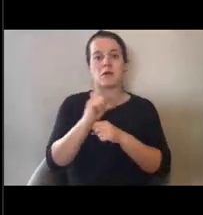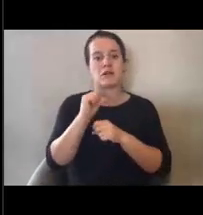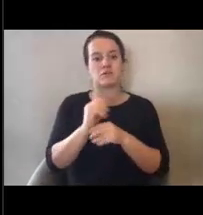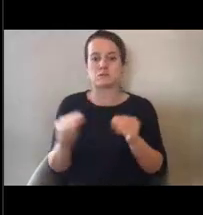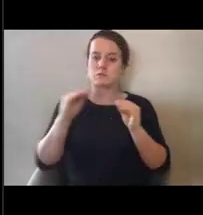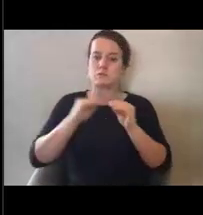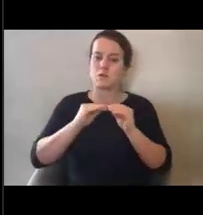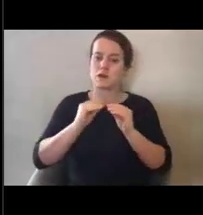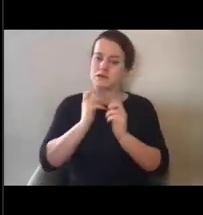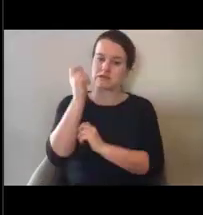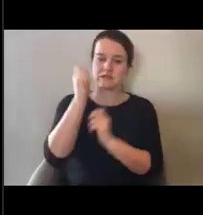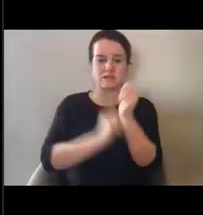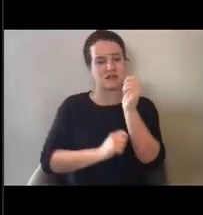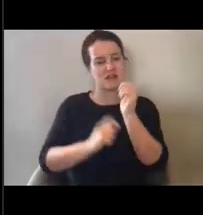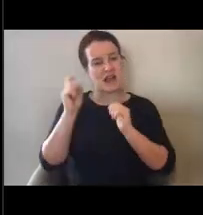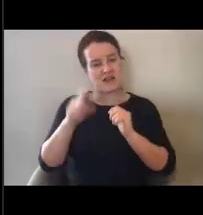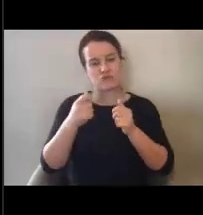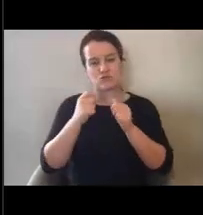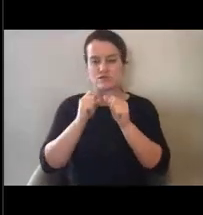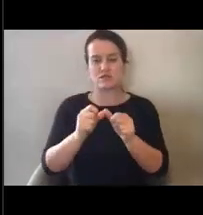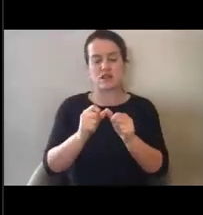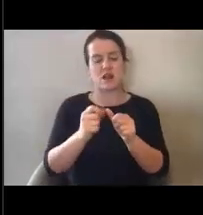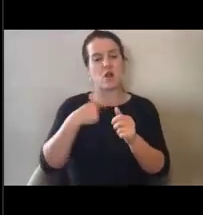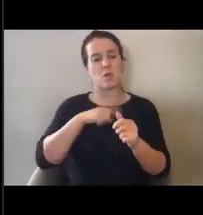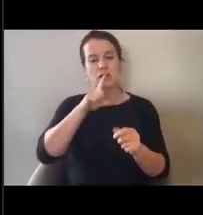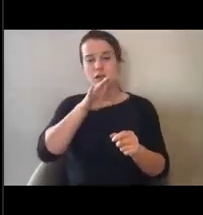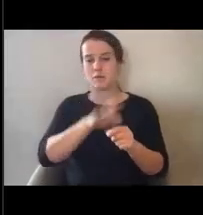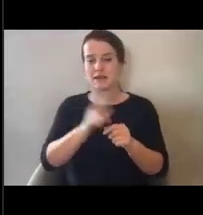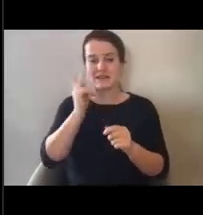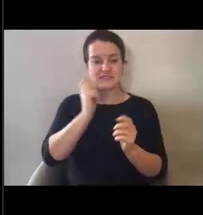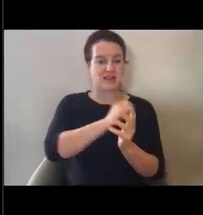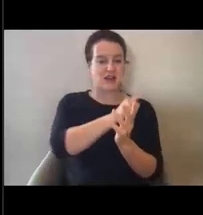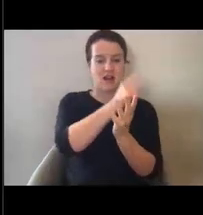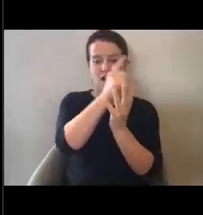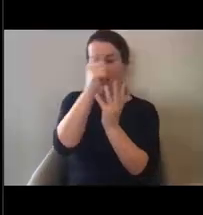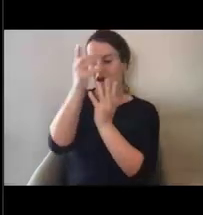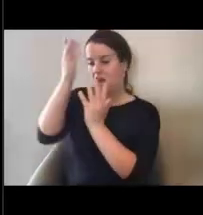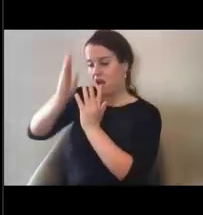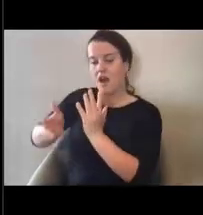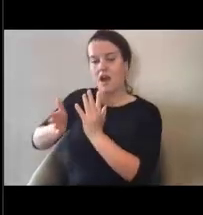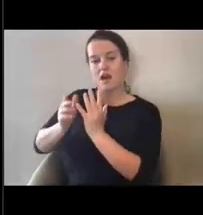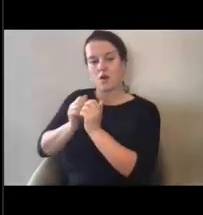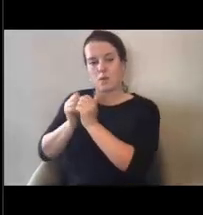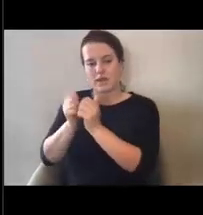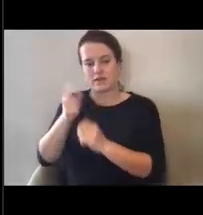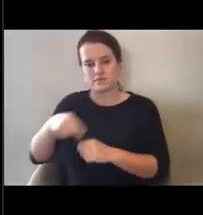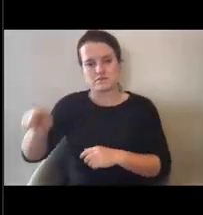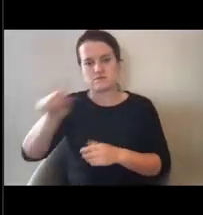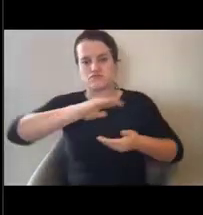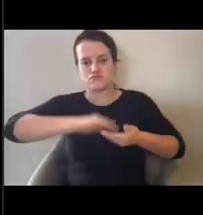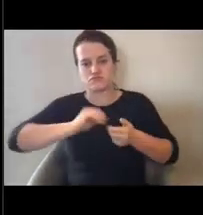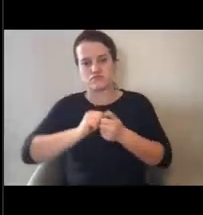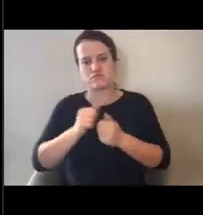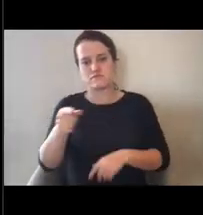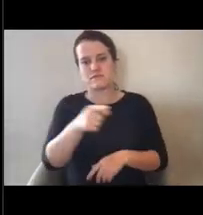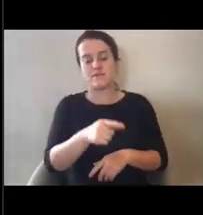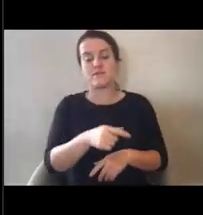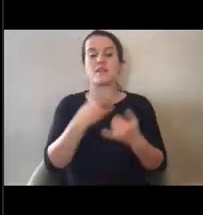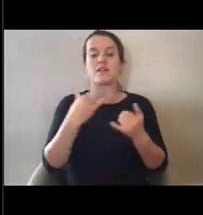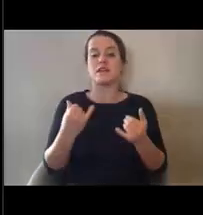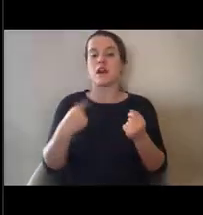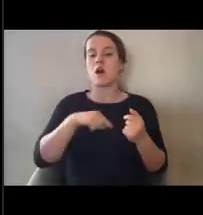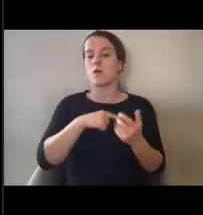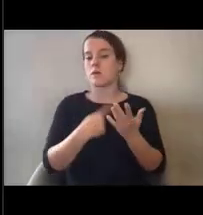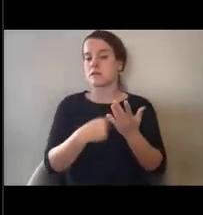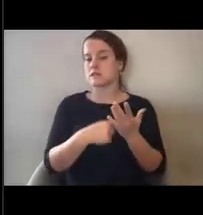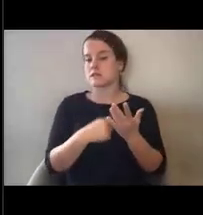And we're committed to seeing it through, together with all of you. Today, we're going to discuss FEMA's